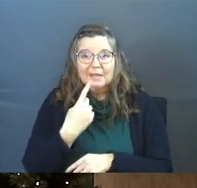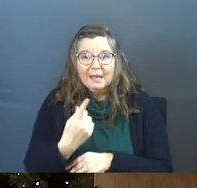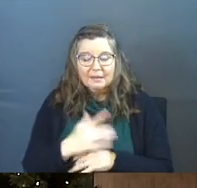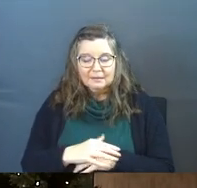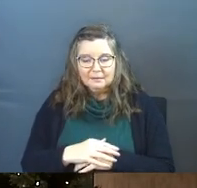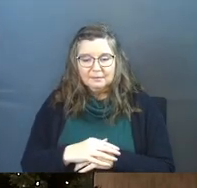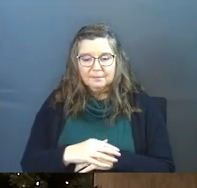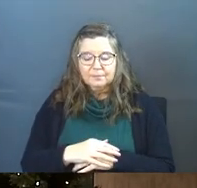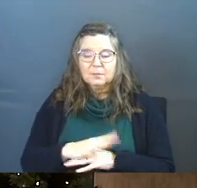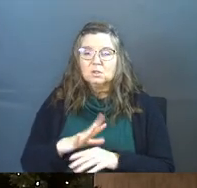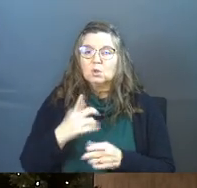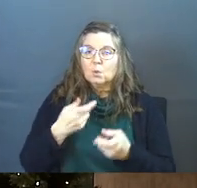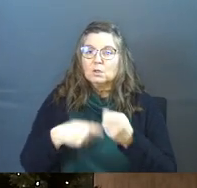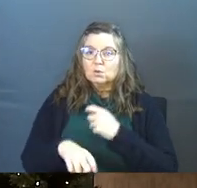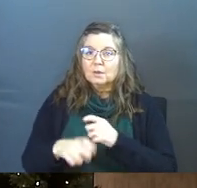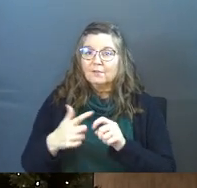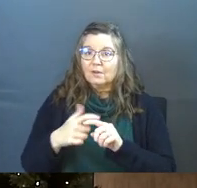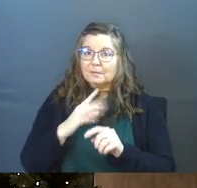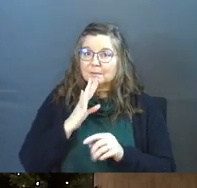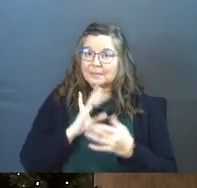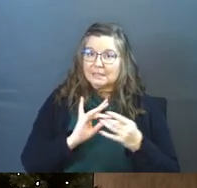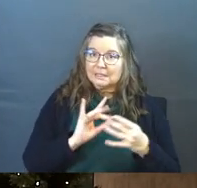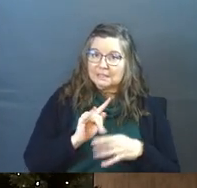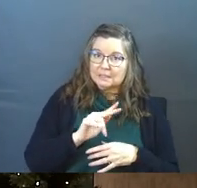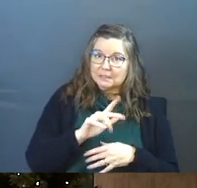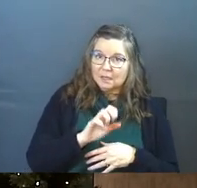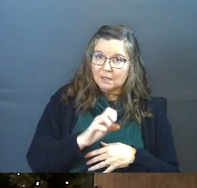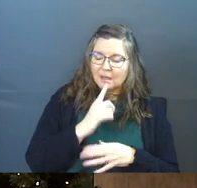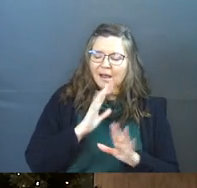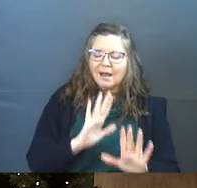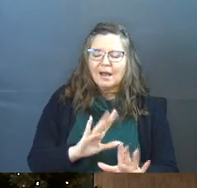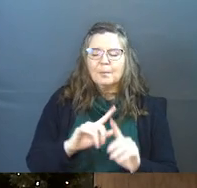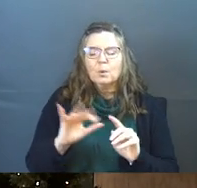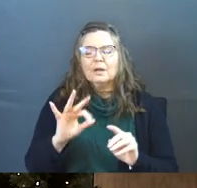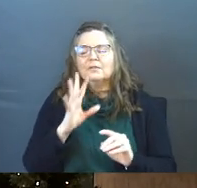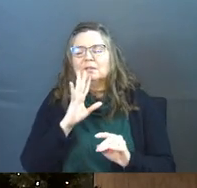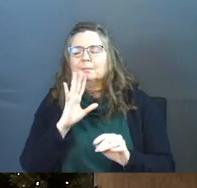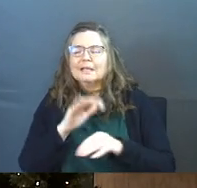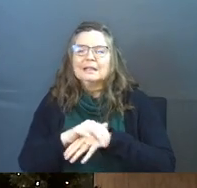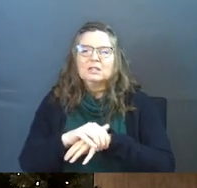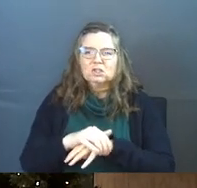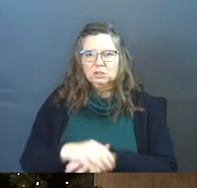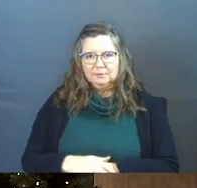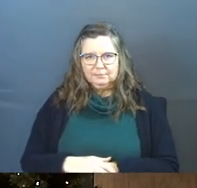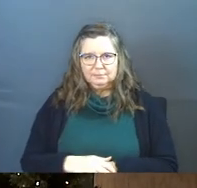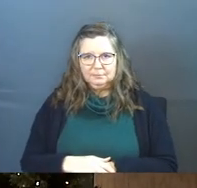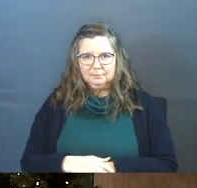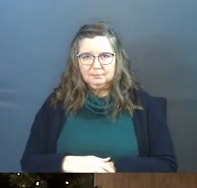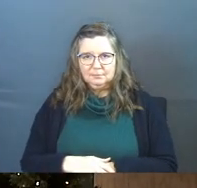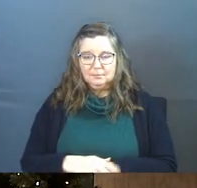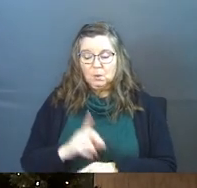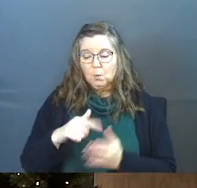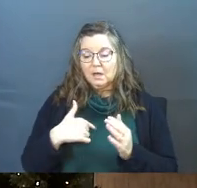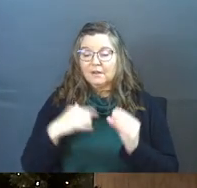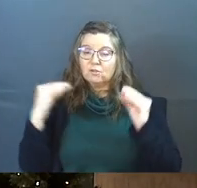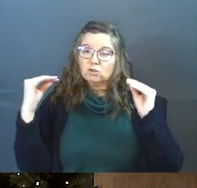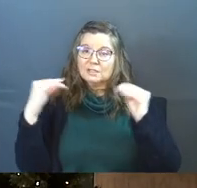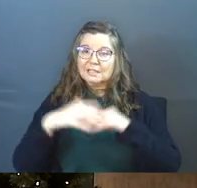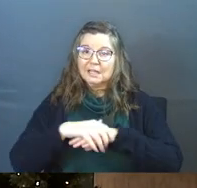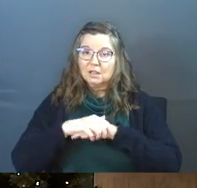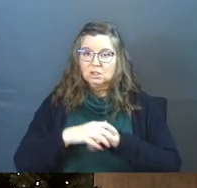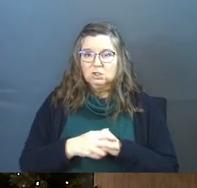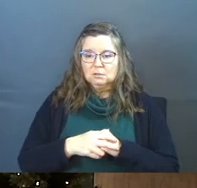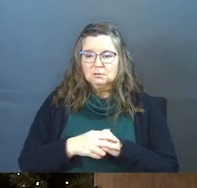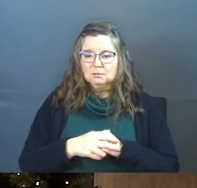say. So he switches it from speaking in tongues and says, ah, but what if you're speaking English? What if you're teaching in